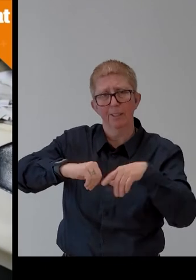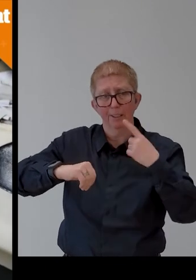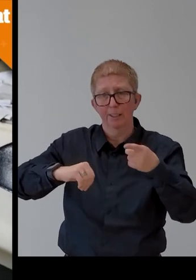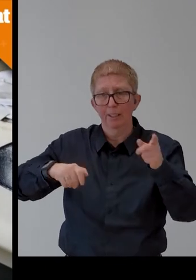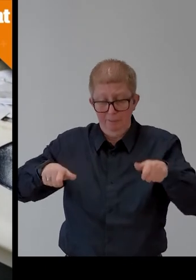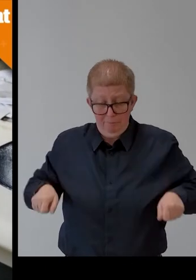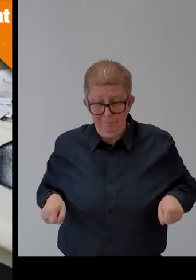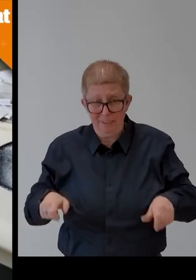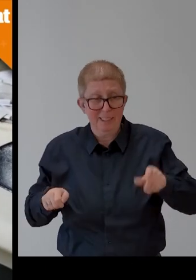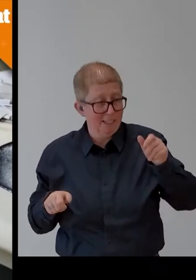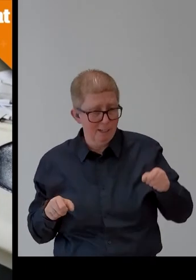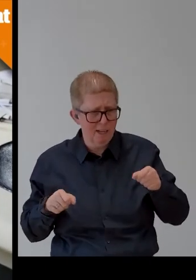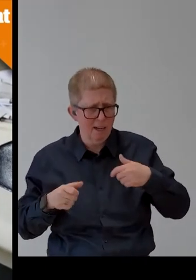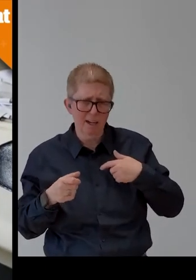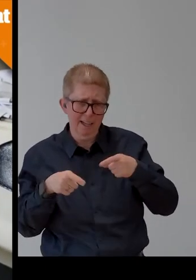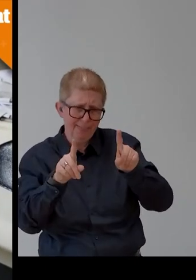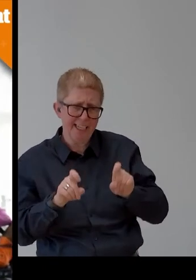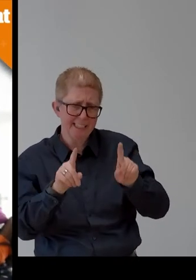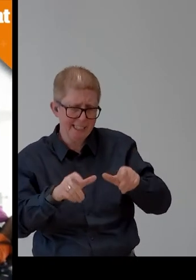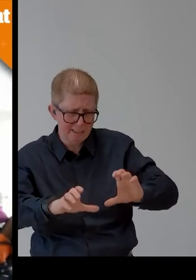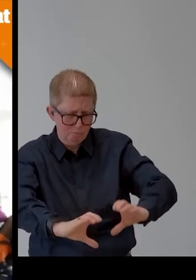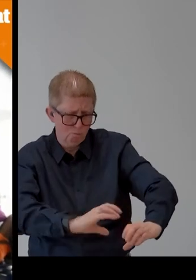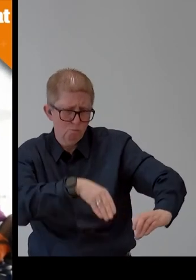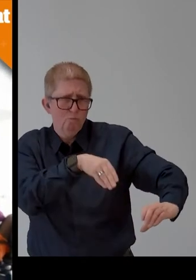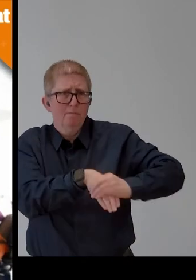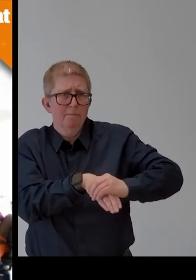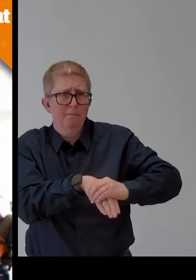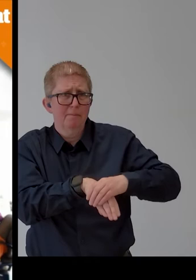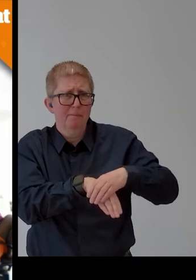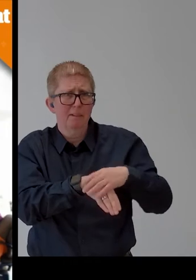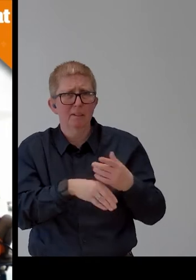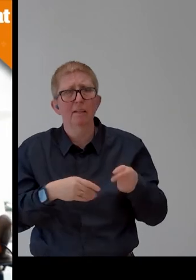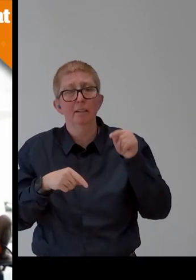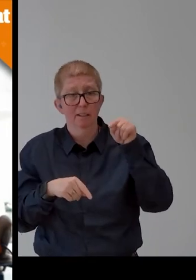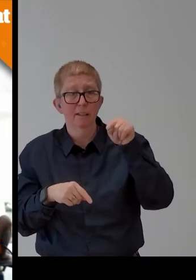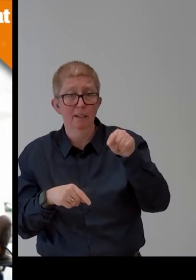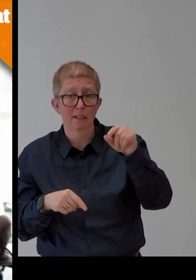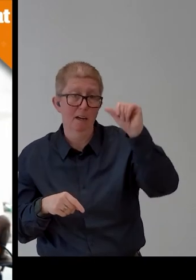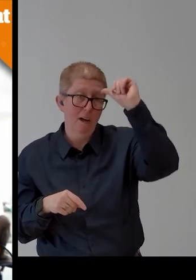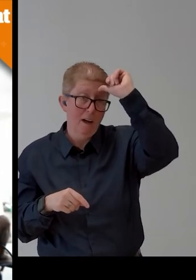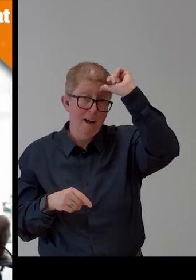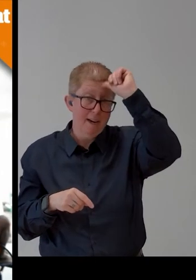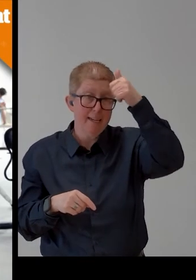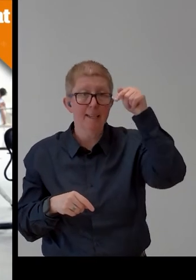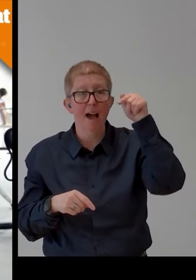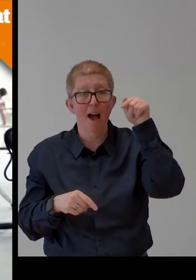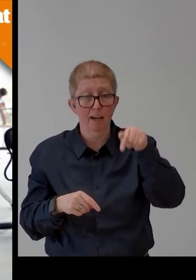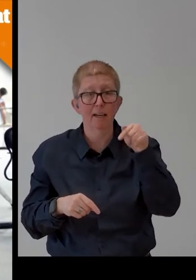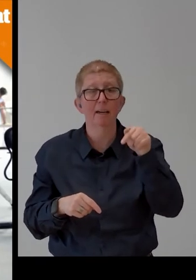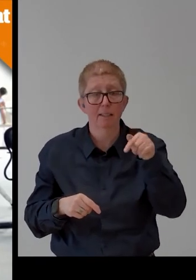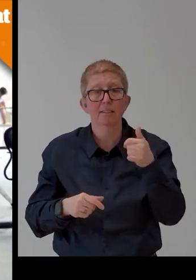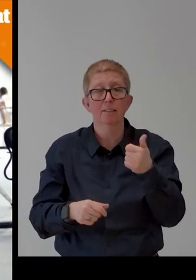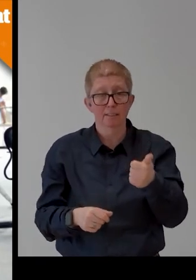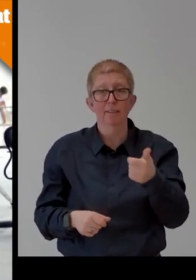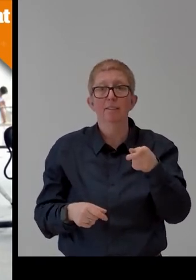says most hospital in Rajasthan sell the product for less than 60 dollars. A doctor checking a man on